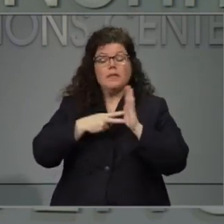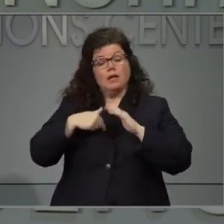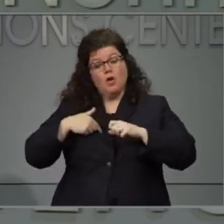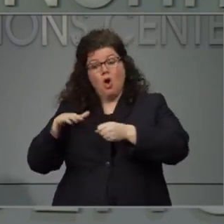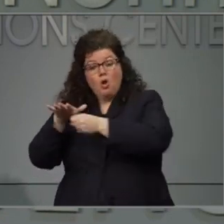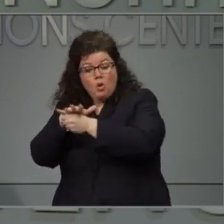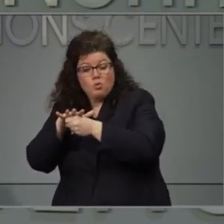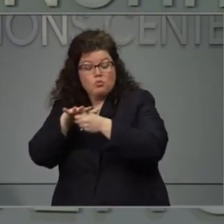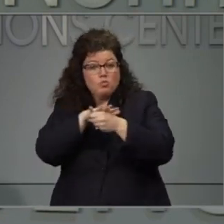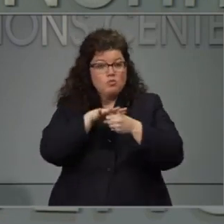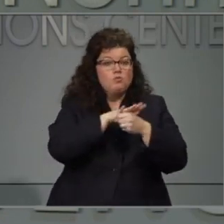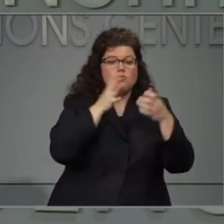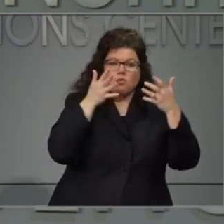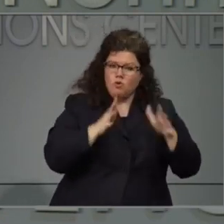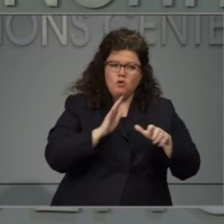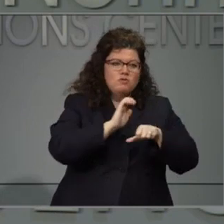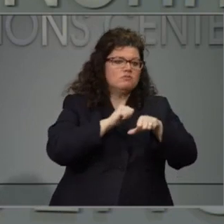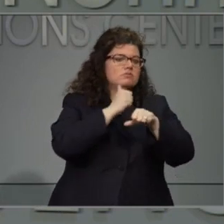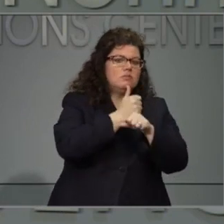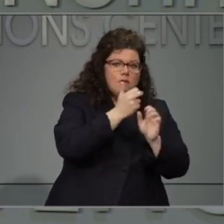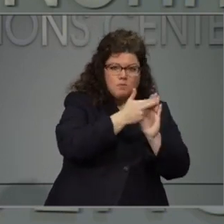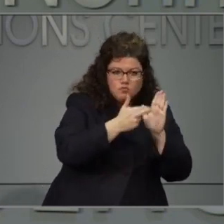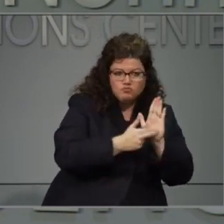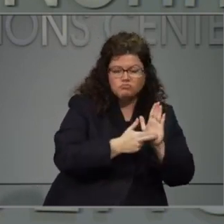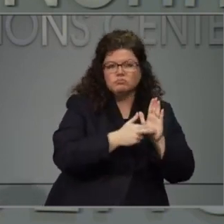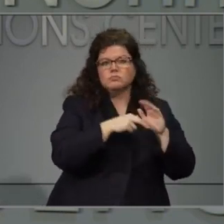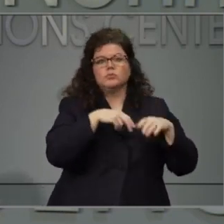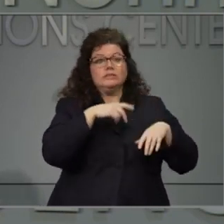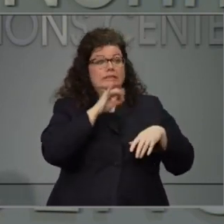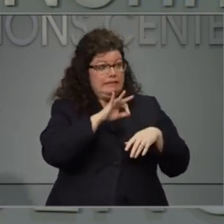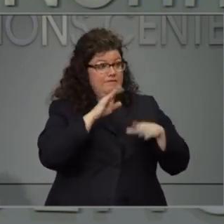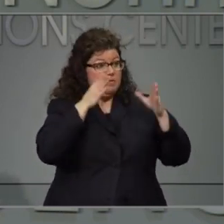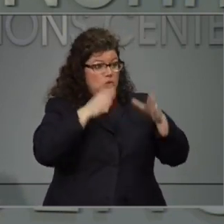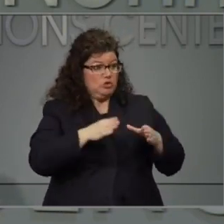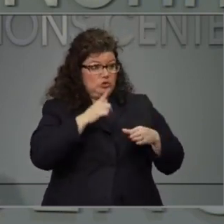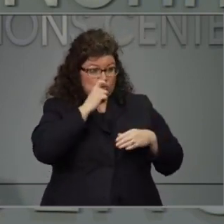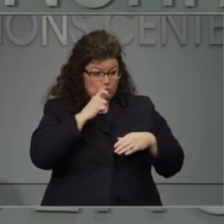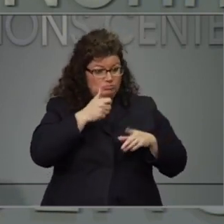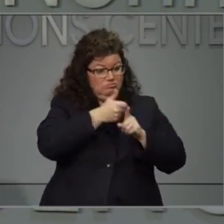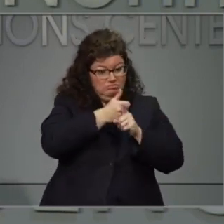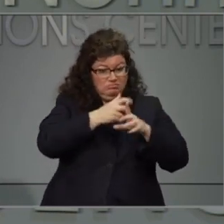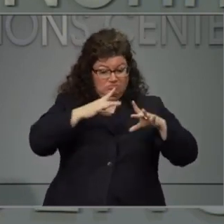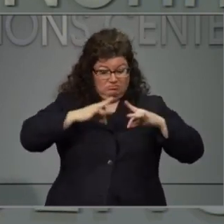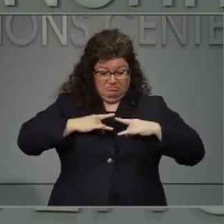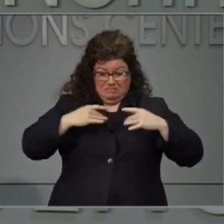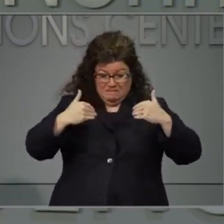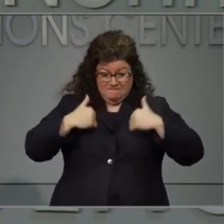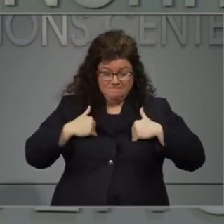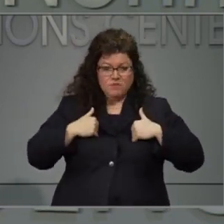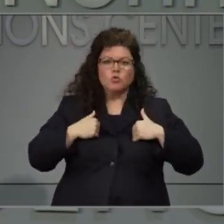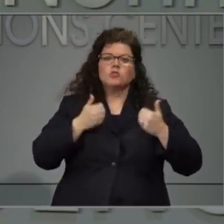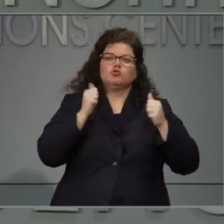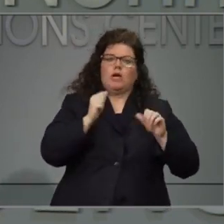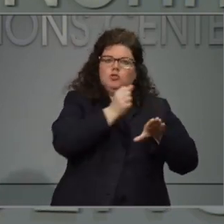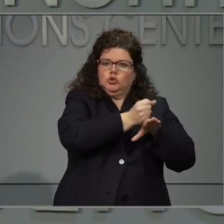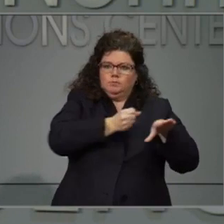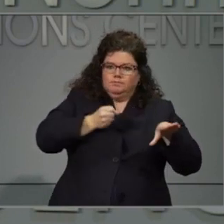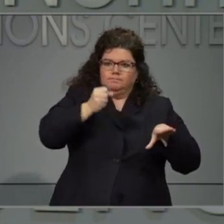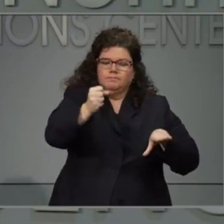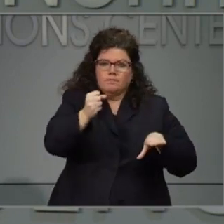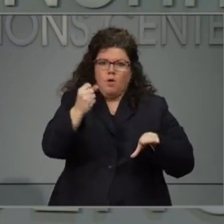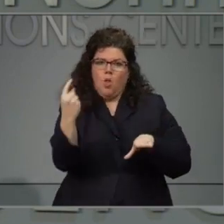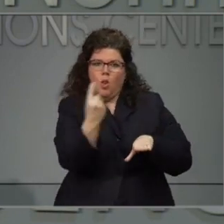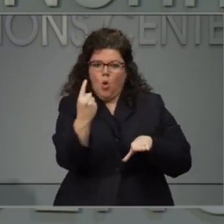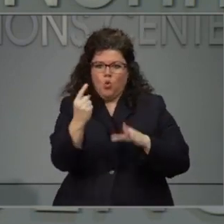to try to be able to if someone has infected with a virus to be able to get them to a dorm room or to